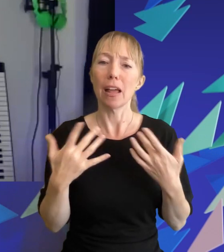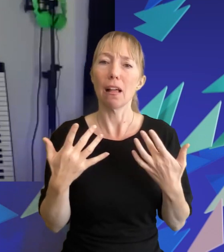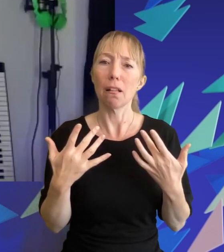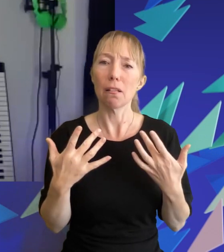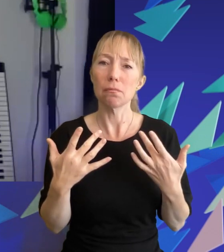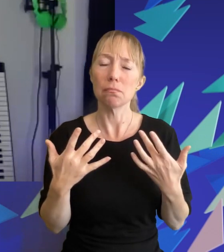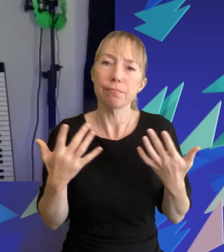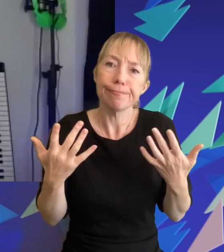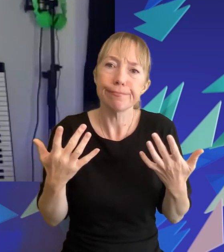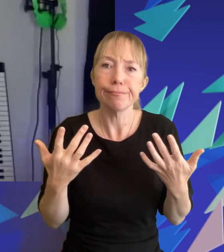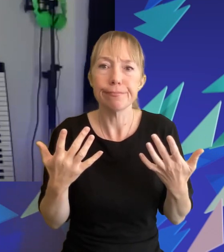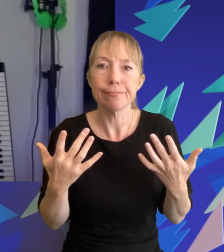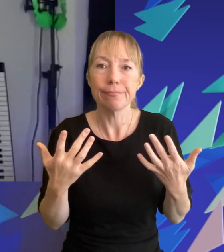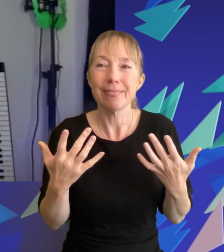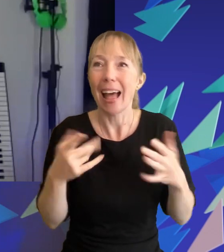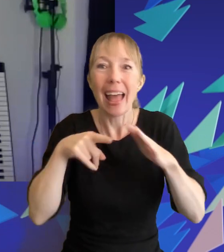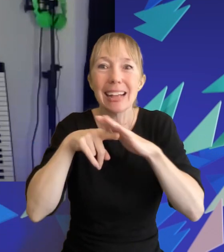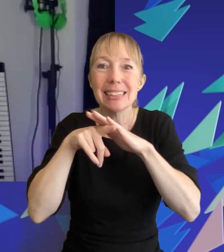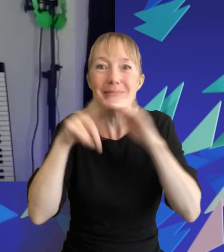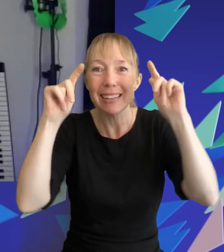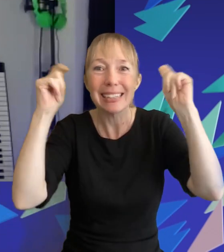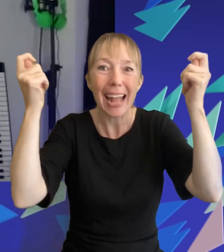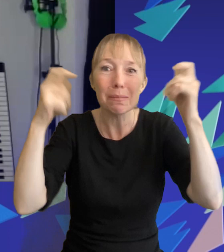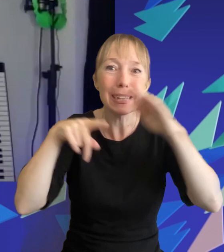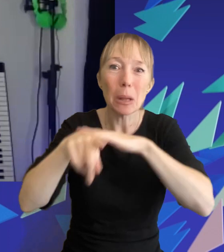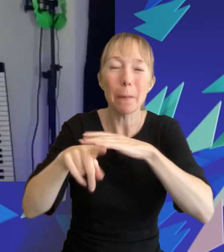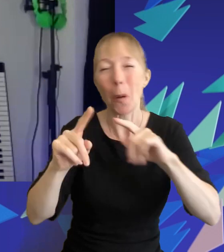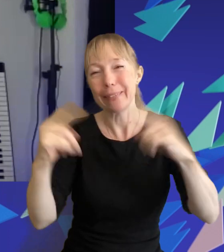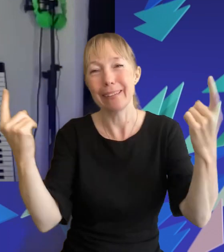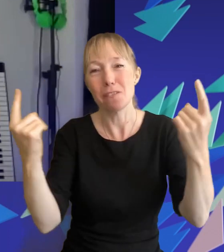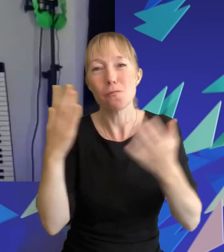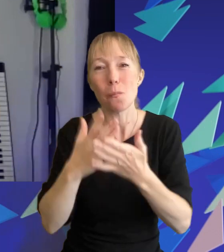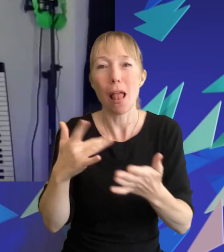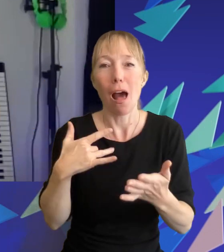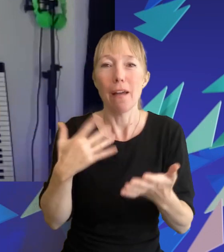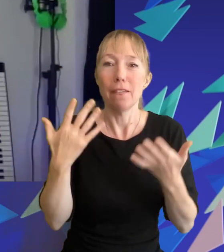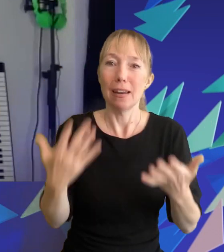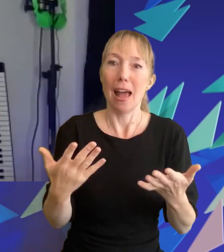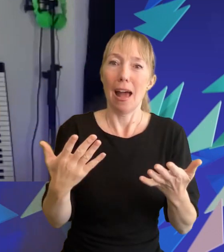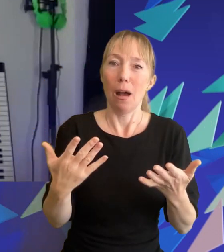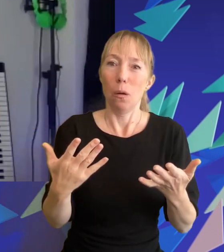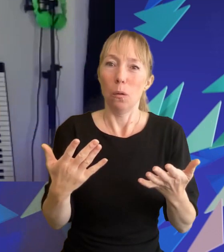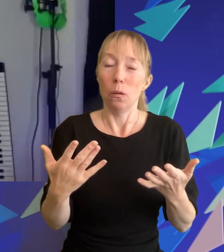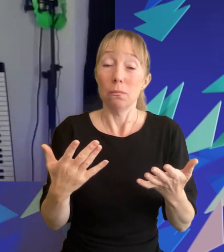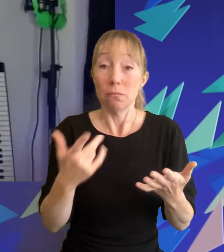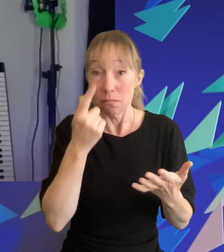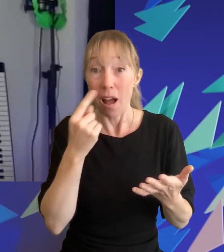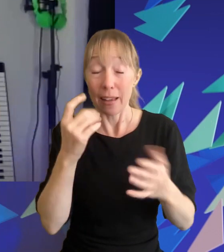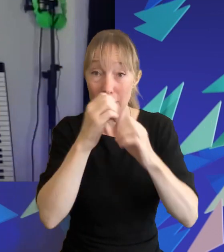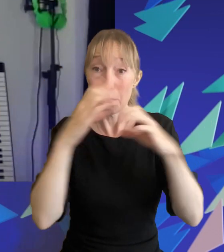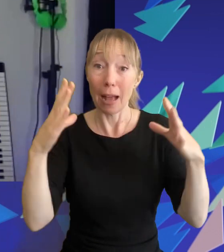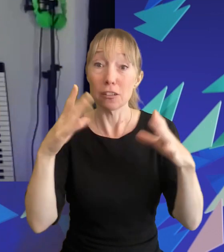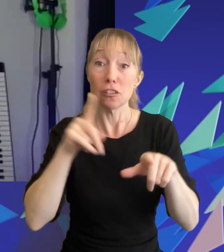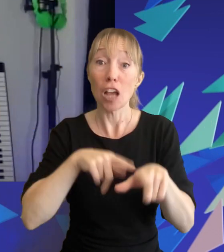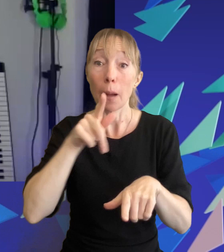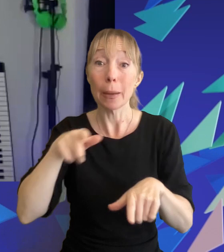again yeah a bit of escapism um that now in our world is like i i can definitely imagine younger